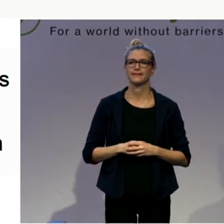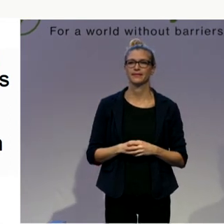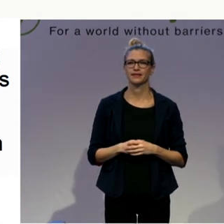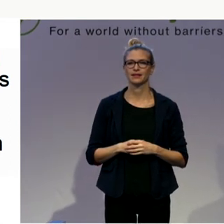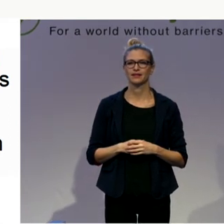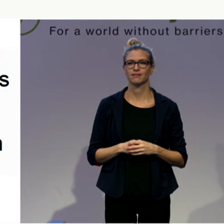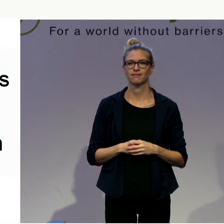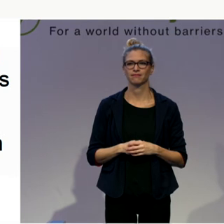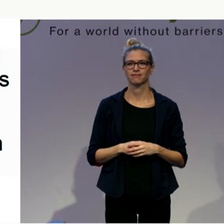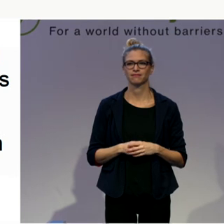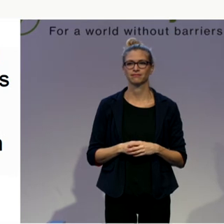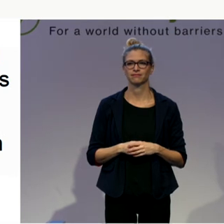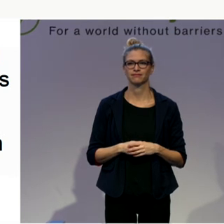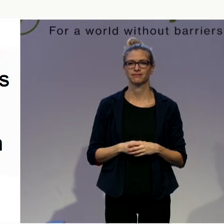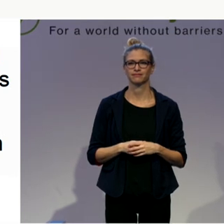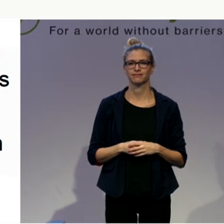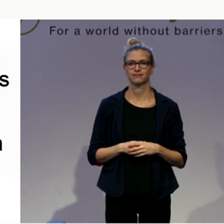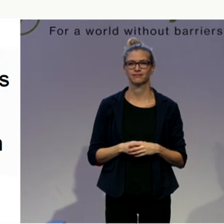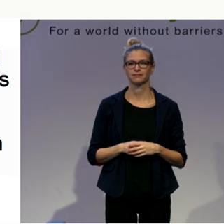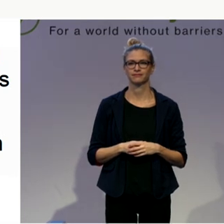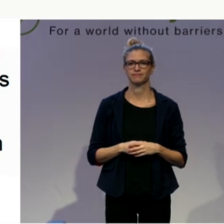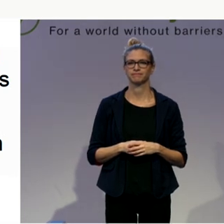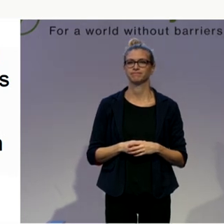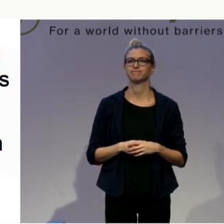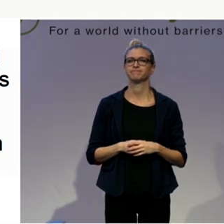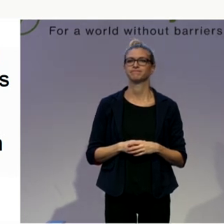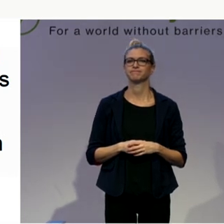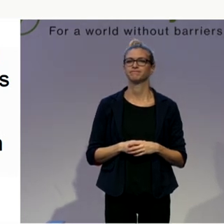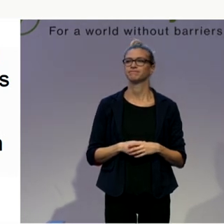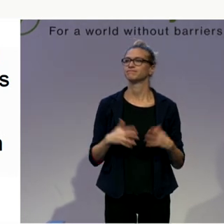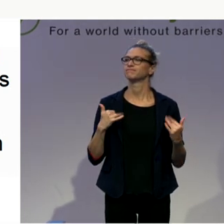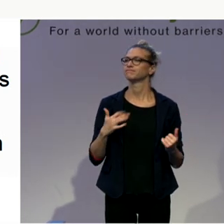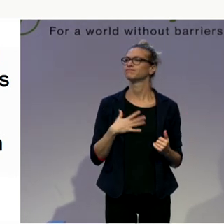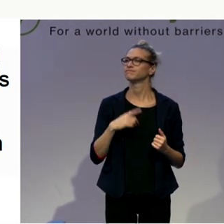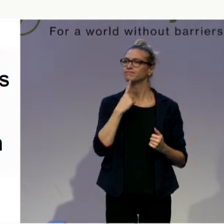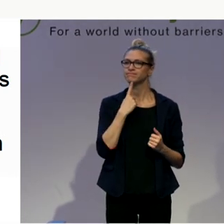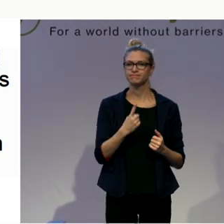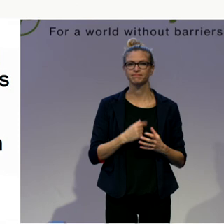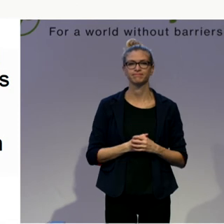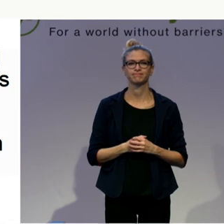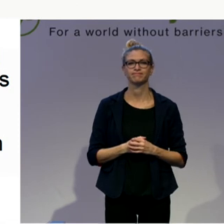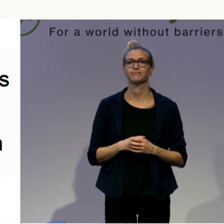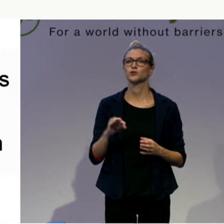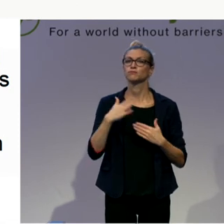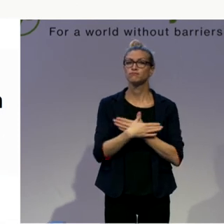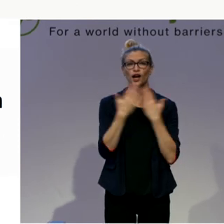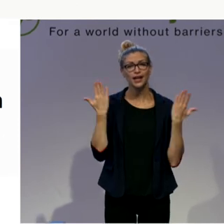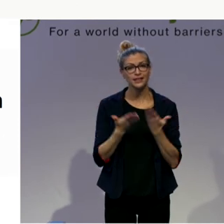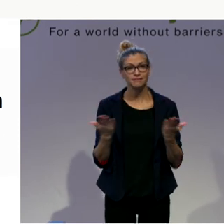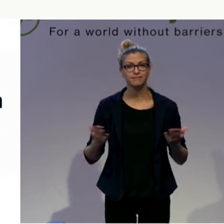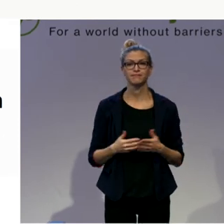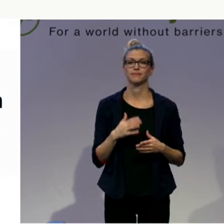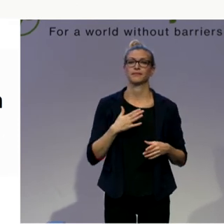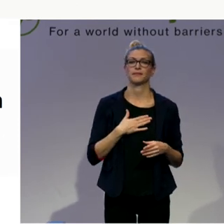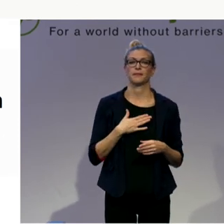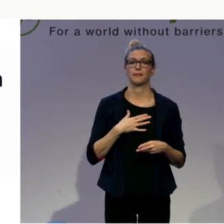Thank you very much. So, I would like to say good morning, everybody. My name is Zlatka. And I would